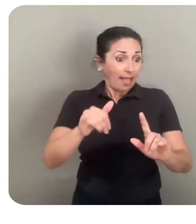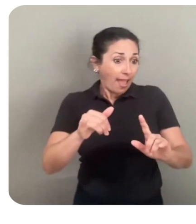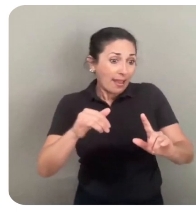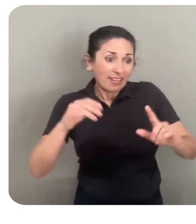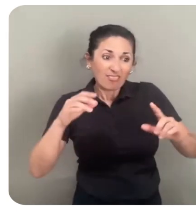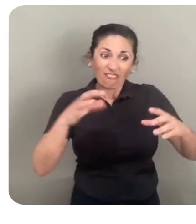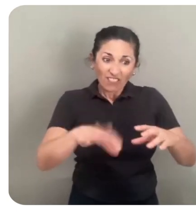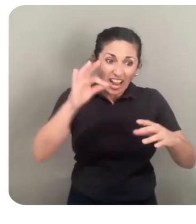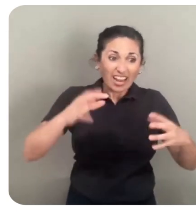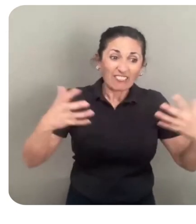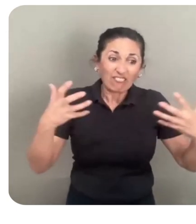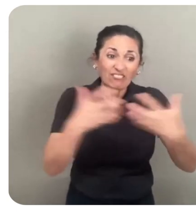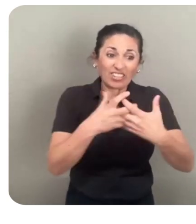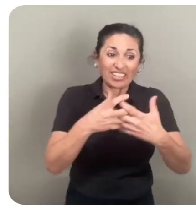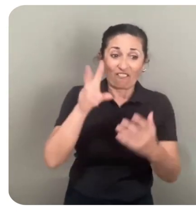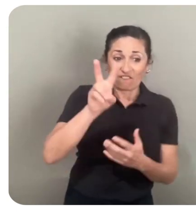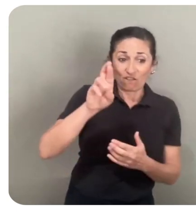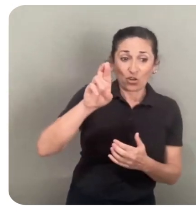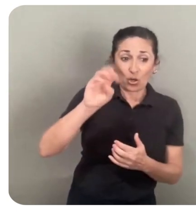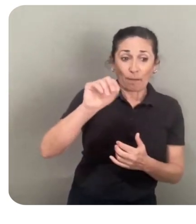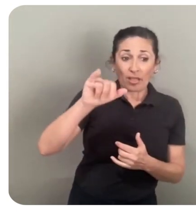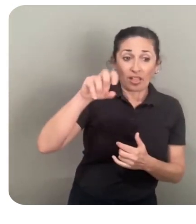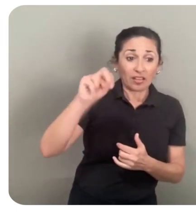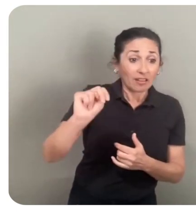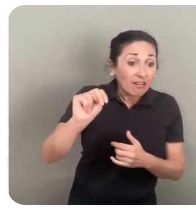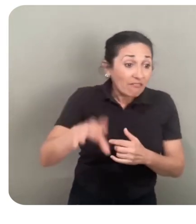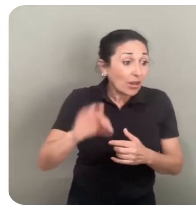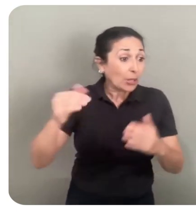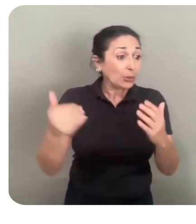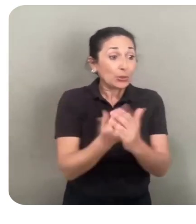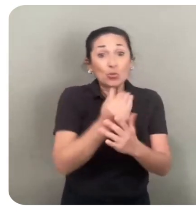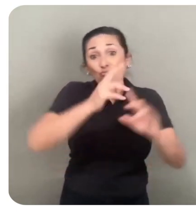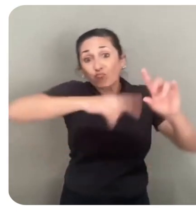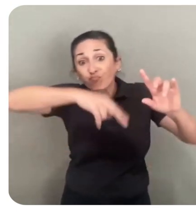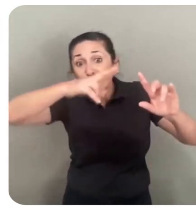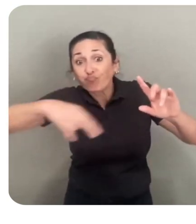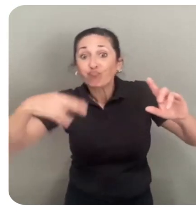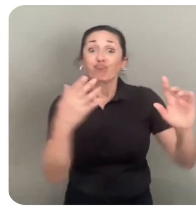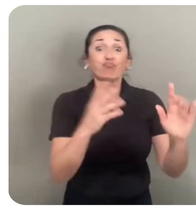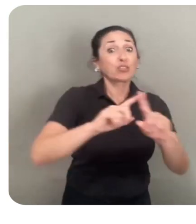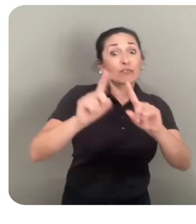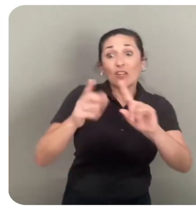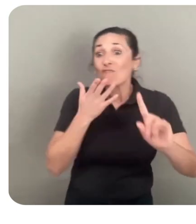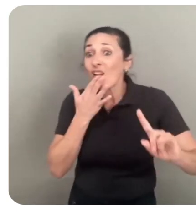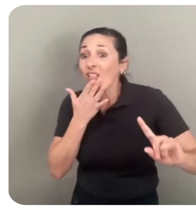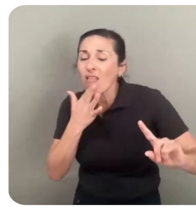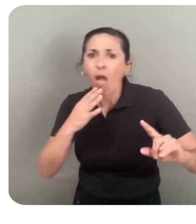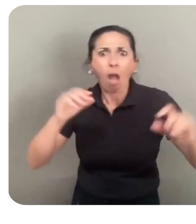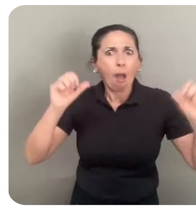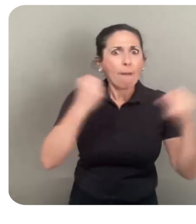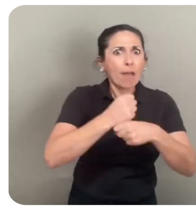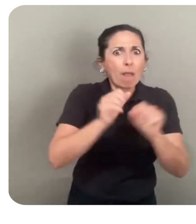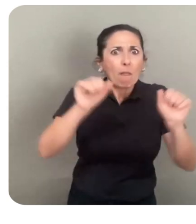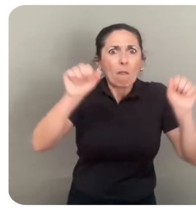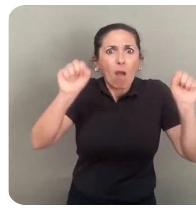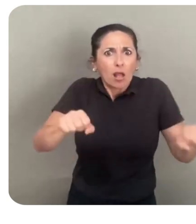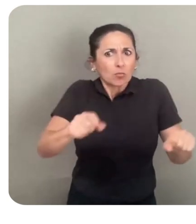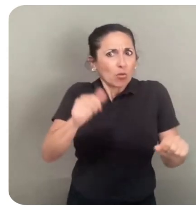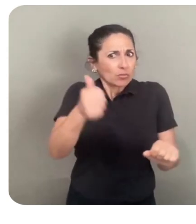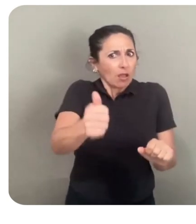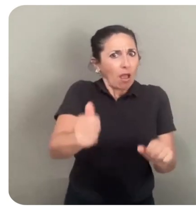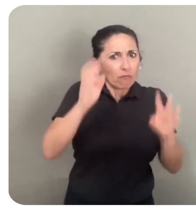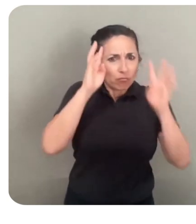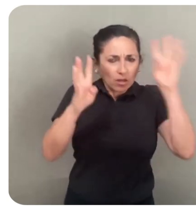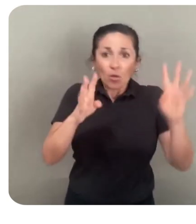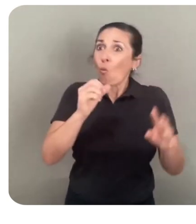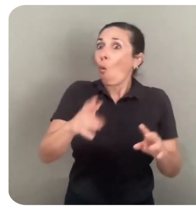fit. These apps allow you to paint with a variety of brushes and mediums, making it possible for you to create your own works of art or